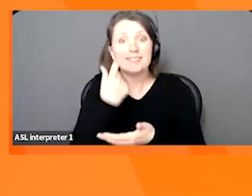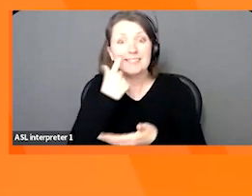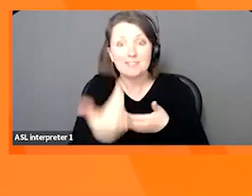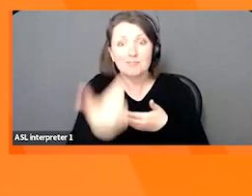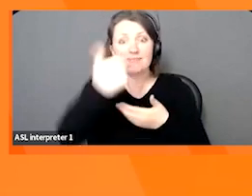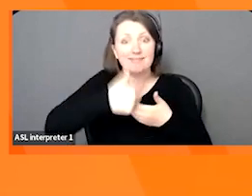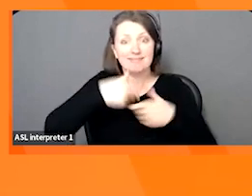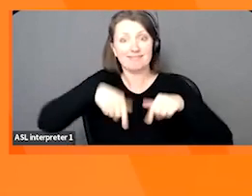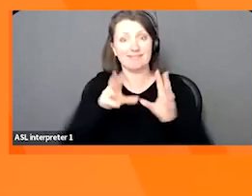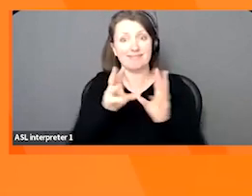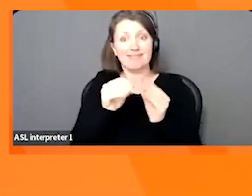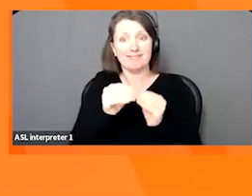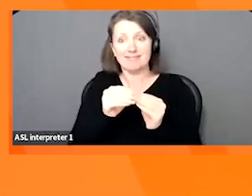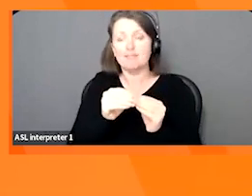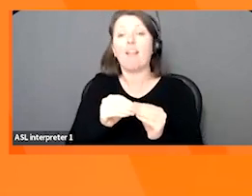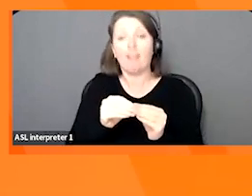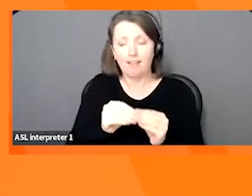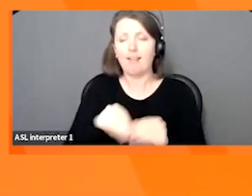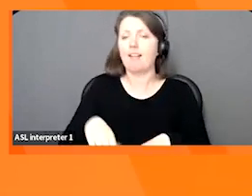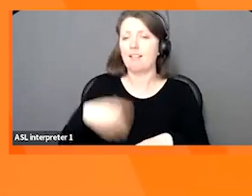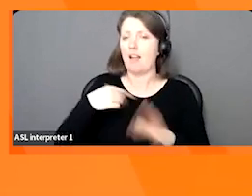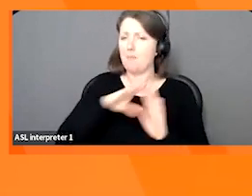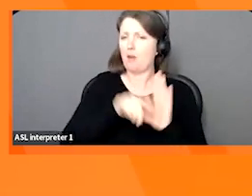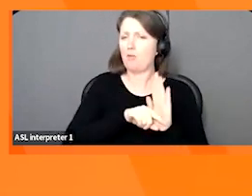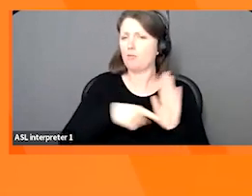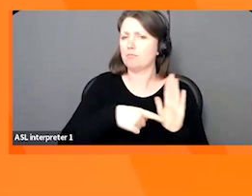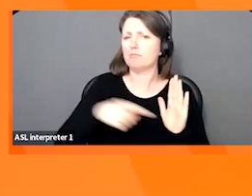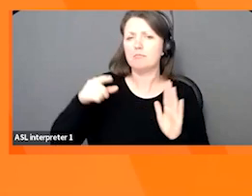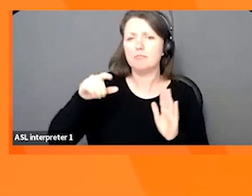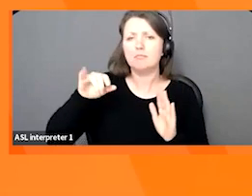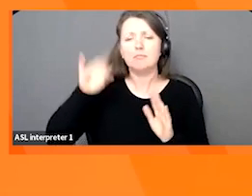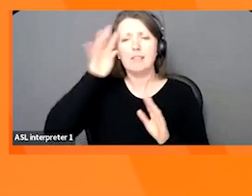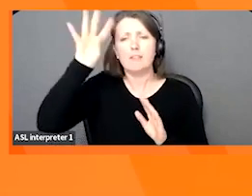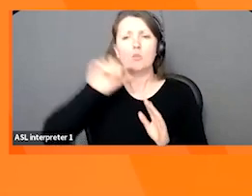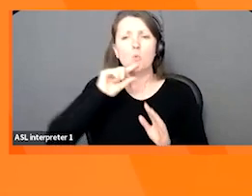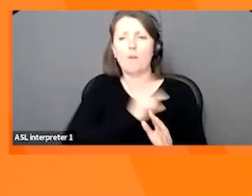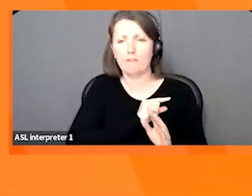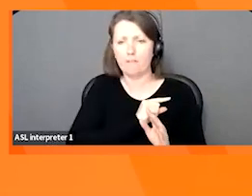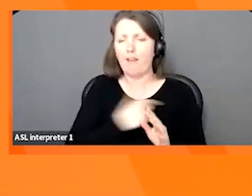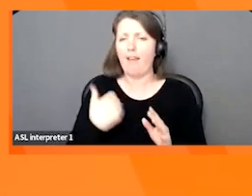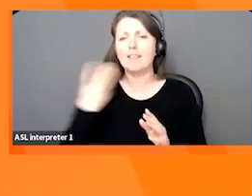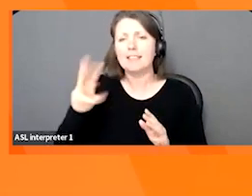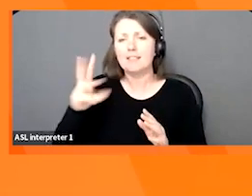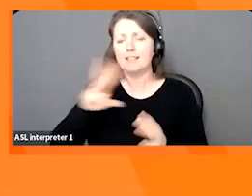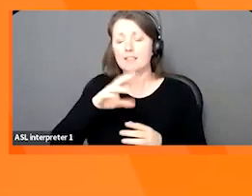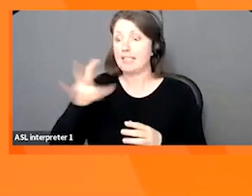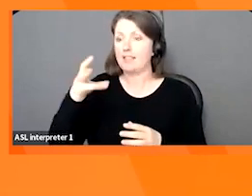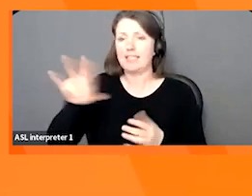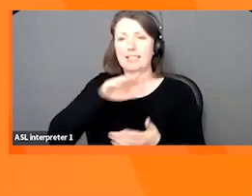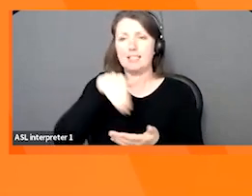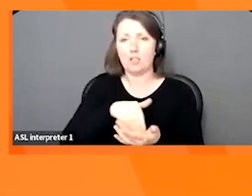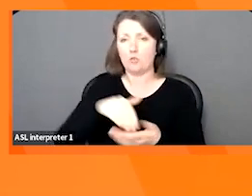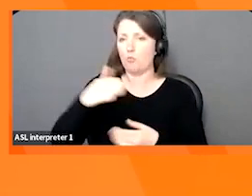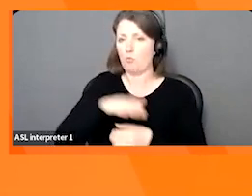really quick background. Innovation Guelph is one of 17 regional innovation centers located here in Ontario. And while we